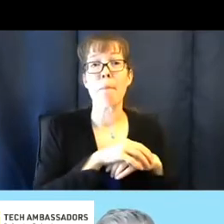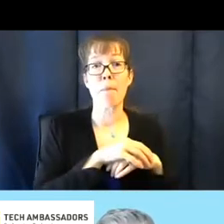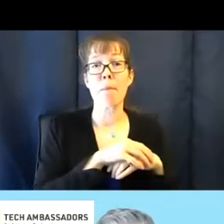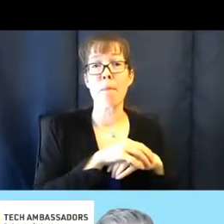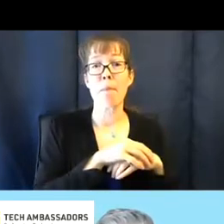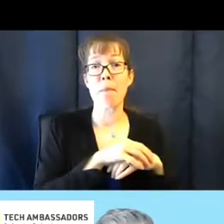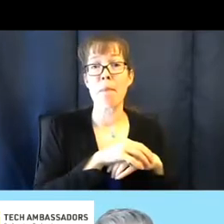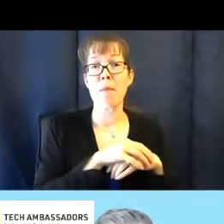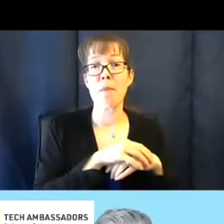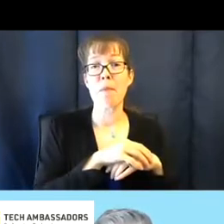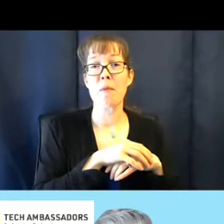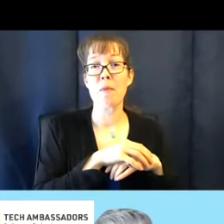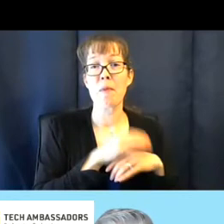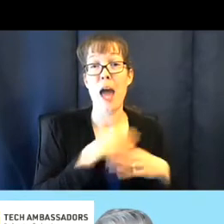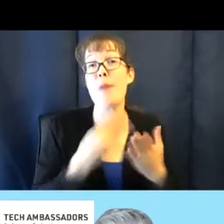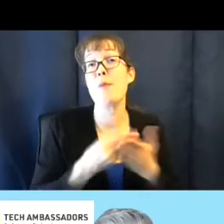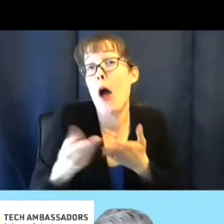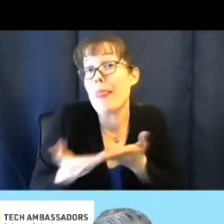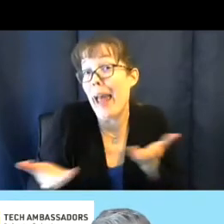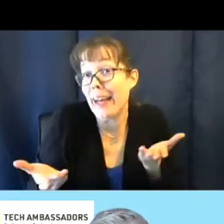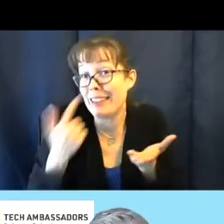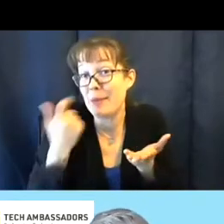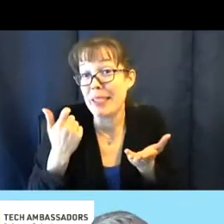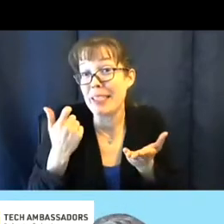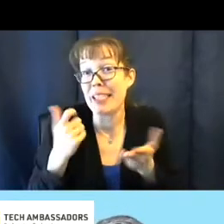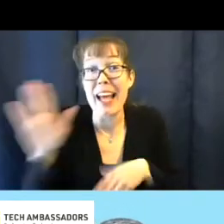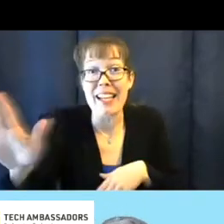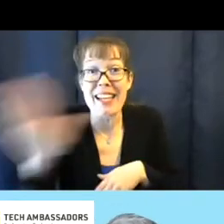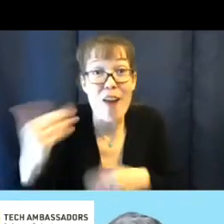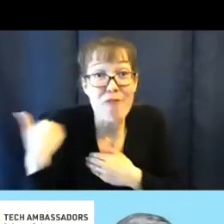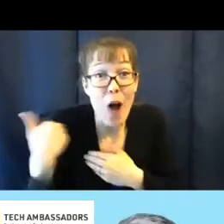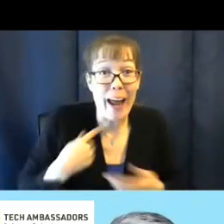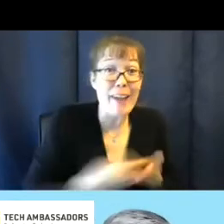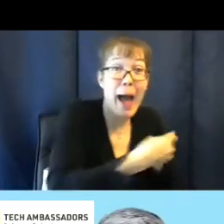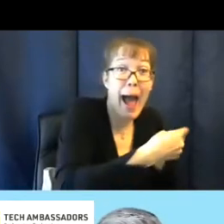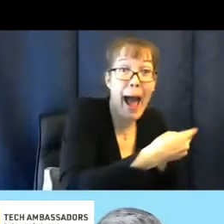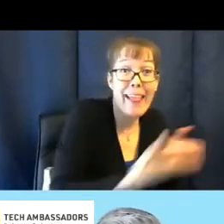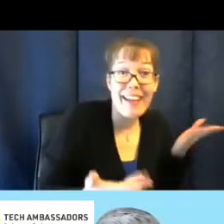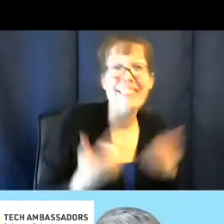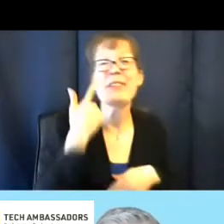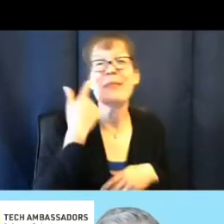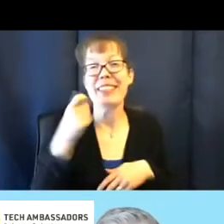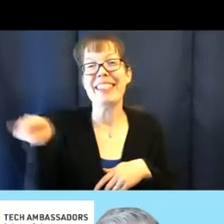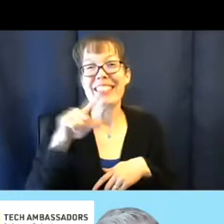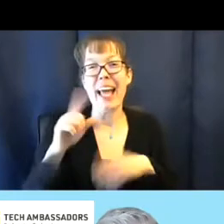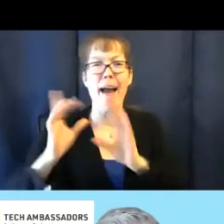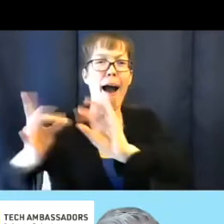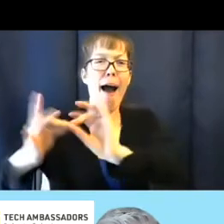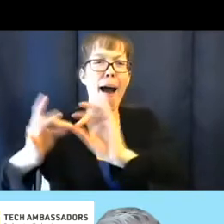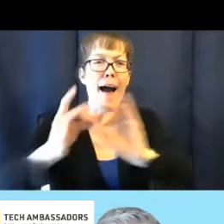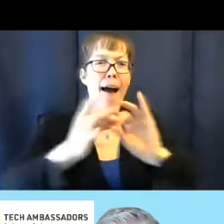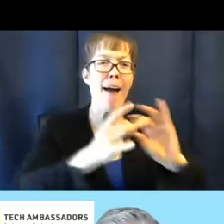I bought things because it was their fault that I bought things because they got to talking about it.